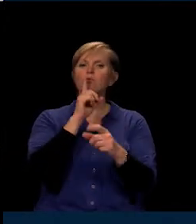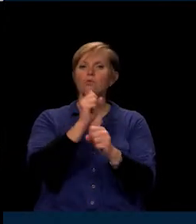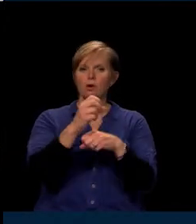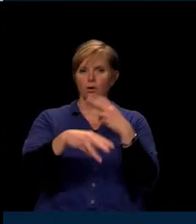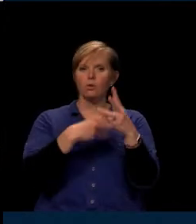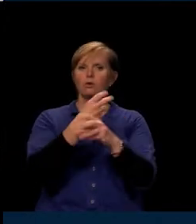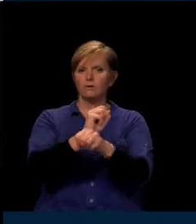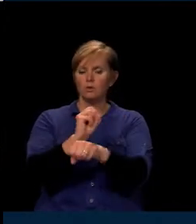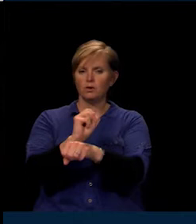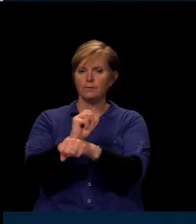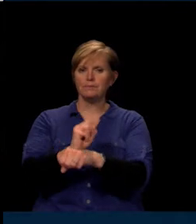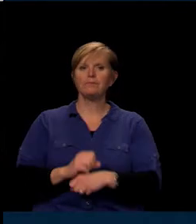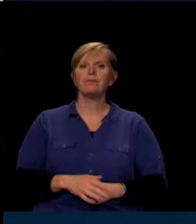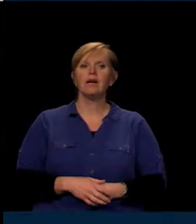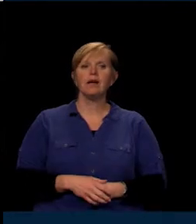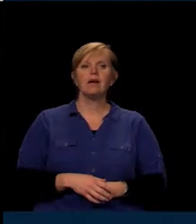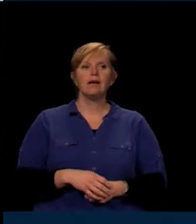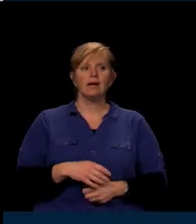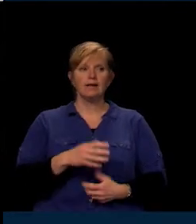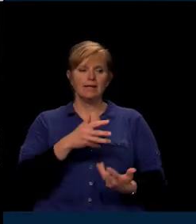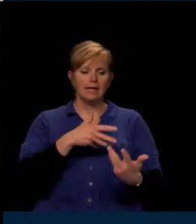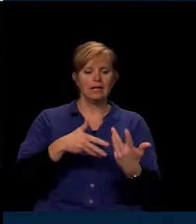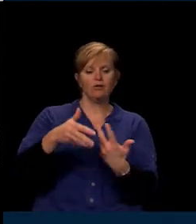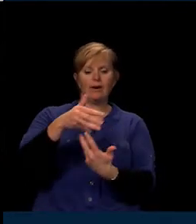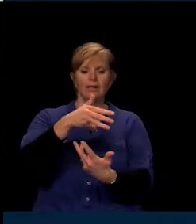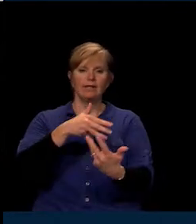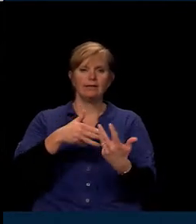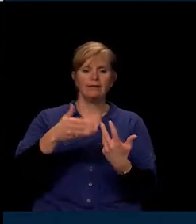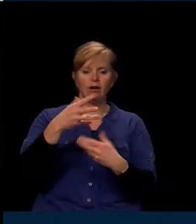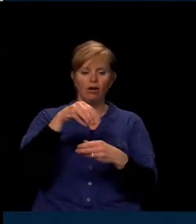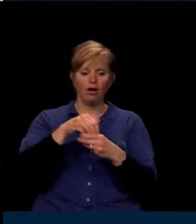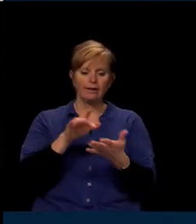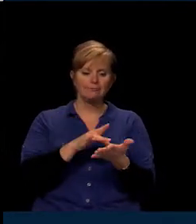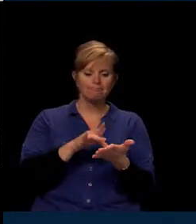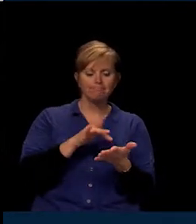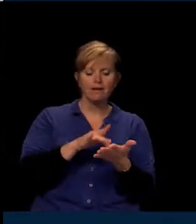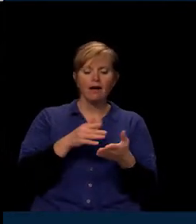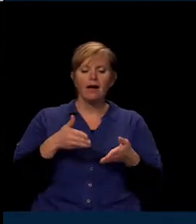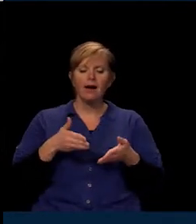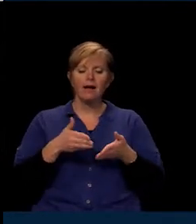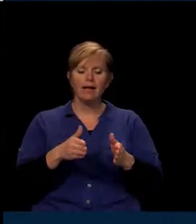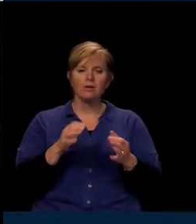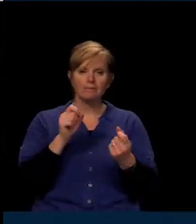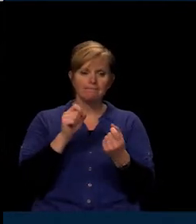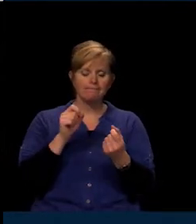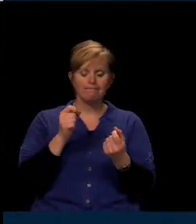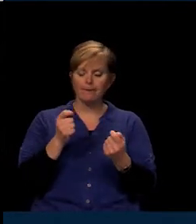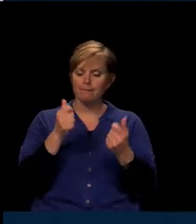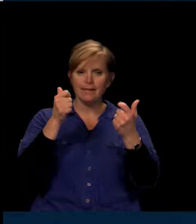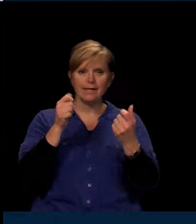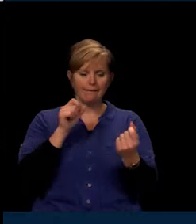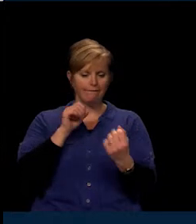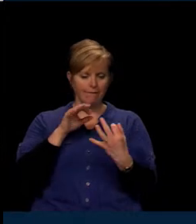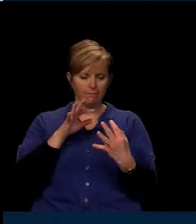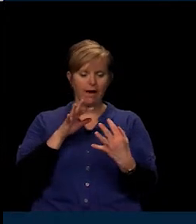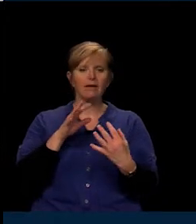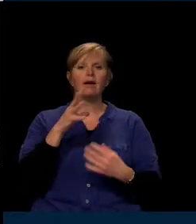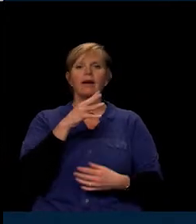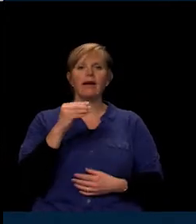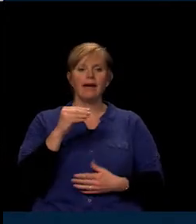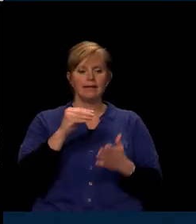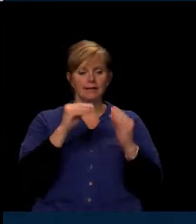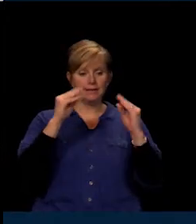The interactivity features of the device allow students immediate feedback and also allows teachers the ability to track for differentiation